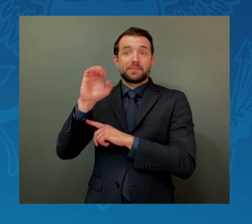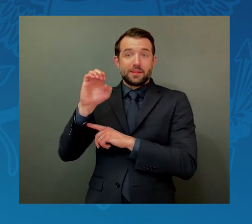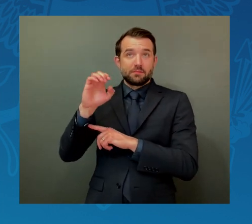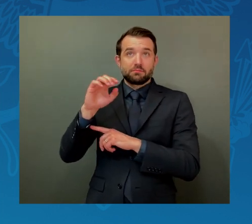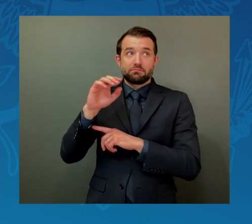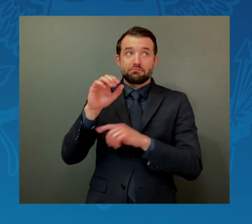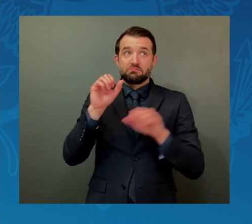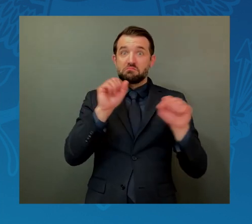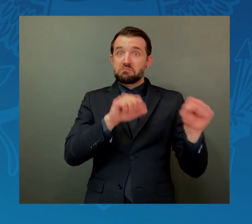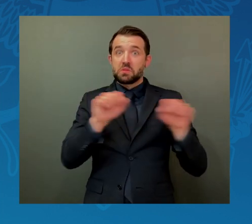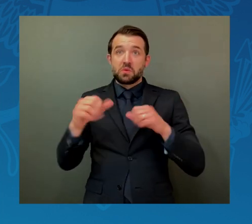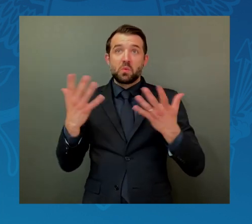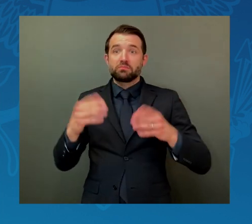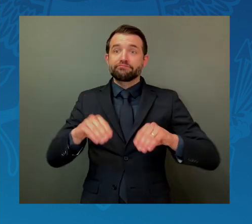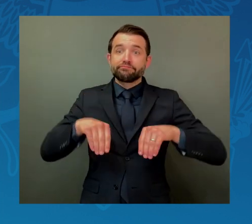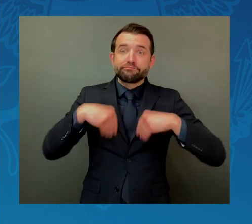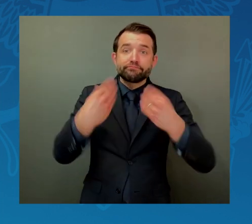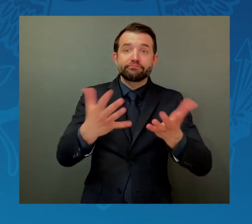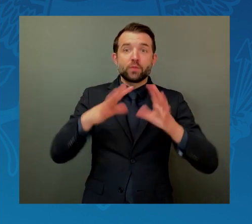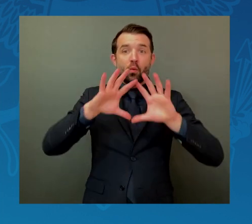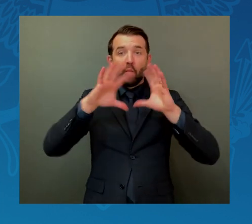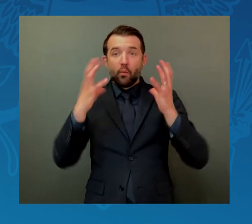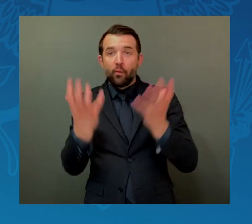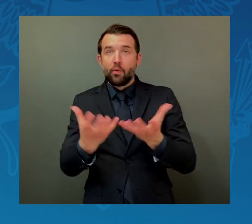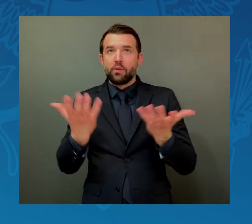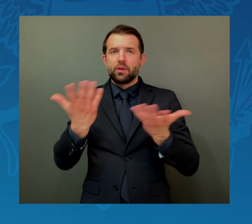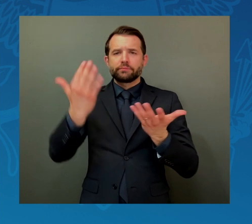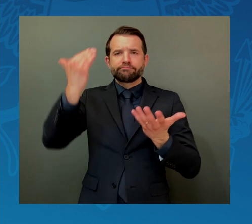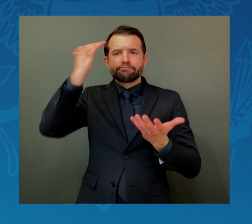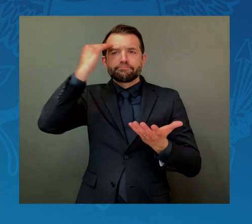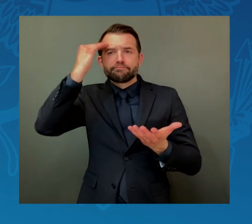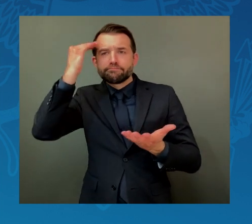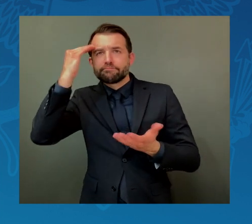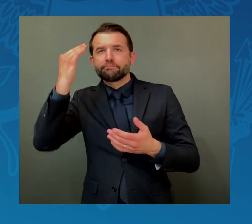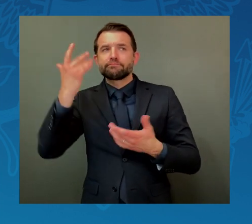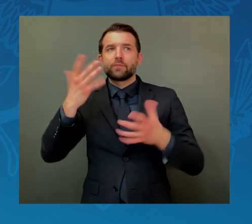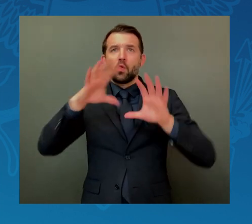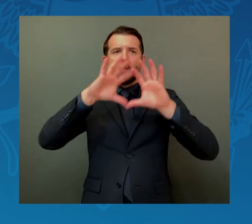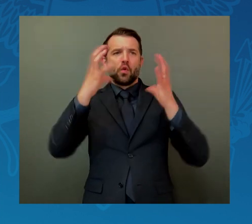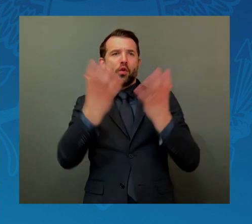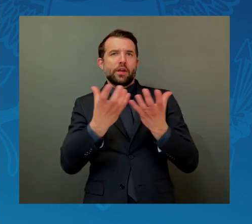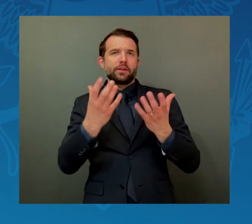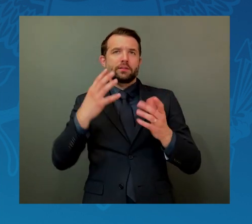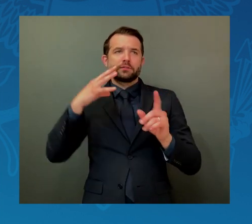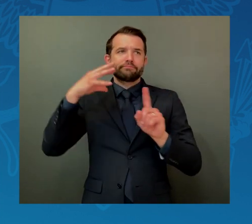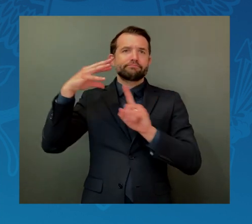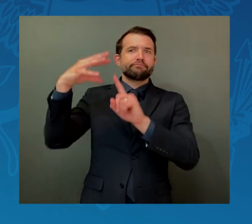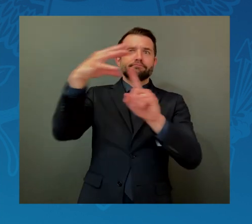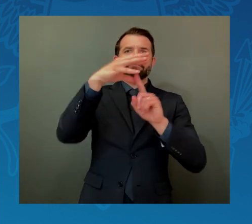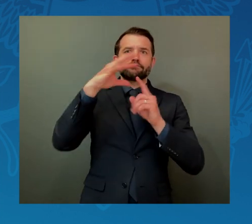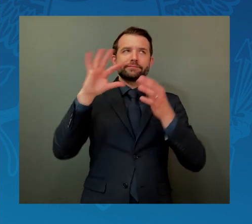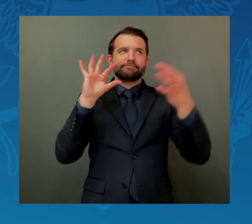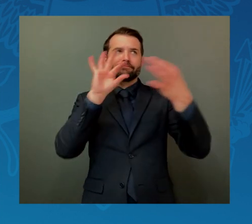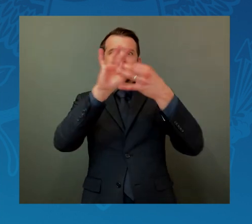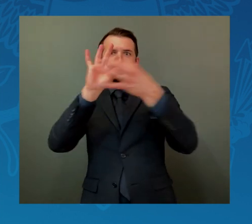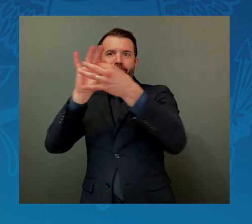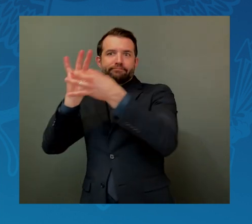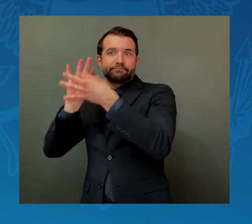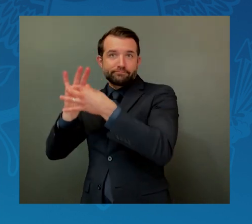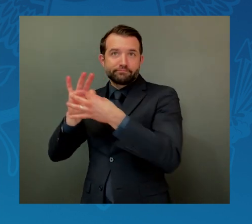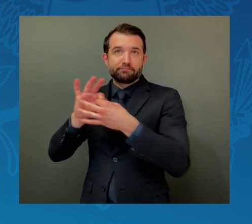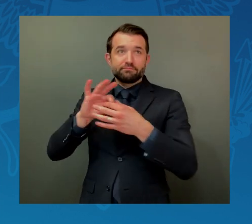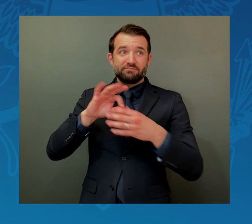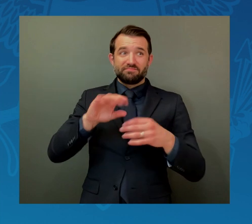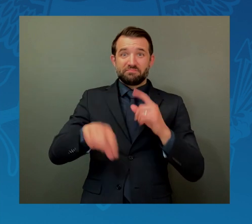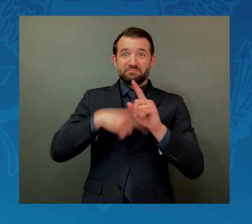awareness, global connectivity, and global navigation. And of course,